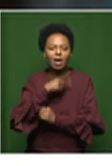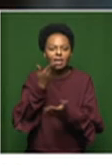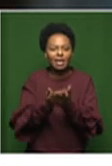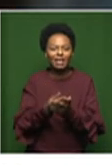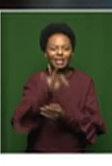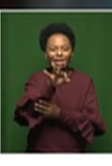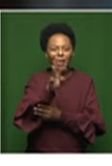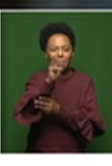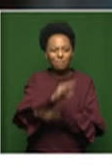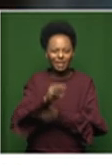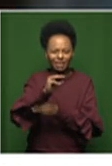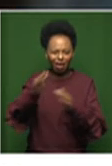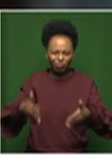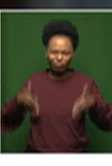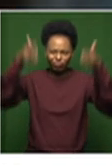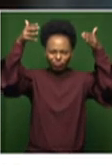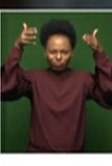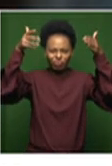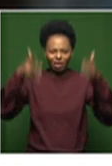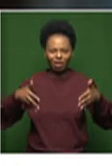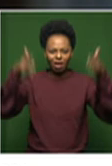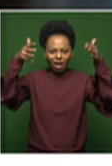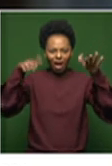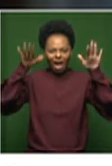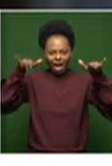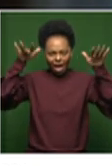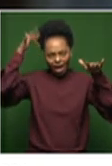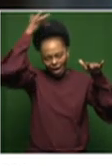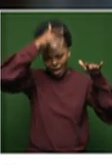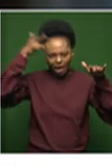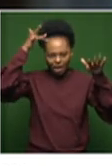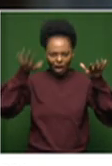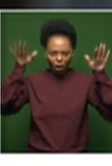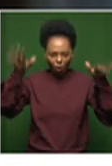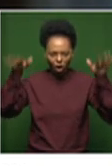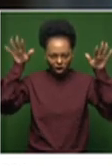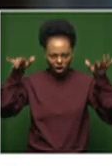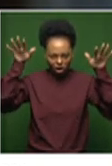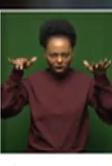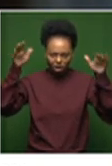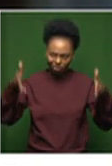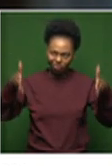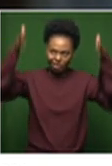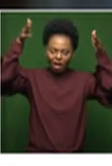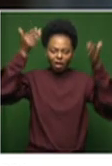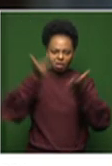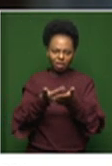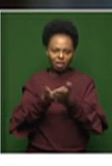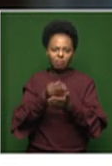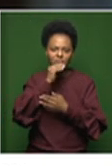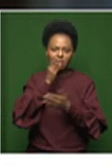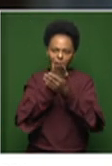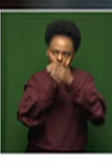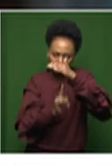-high sculpture of angels' wings. So that is the point at which you will enter